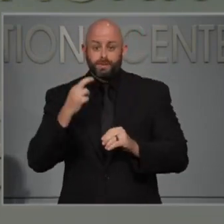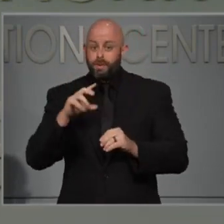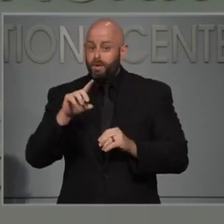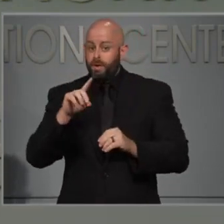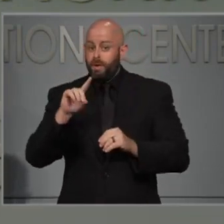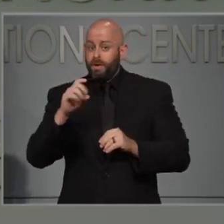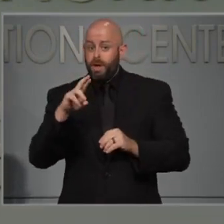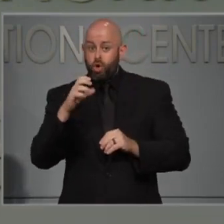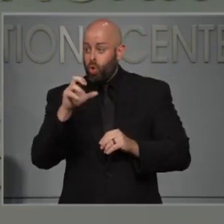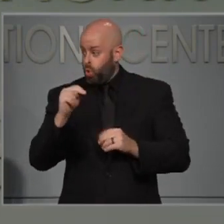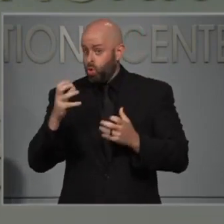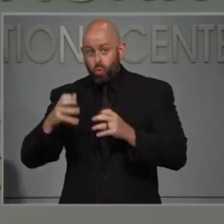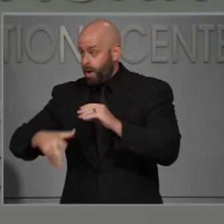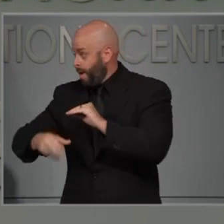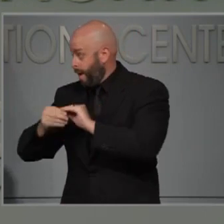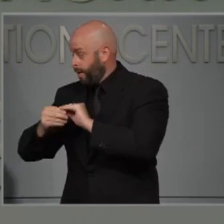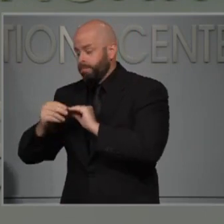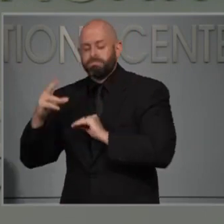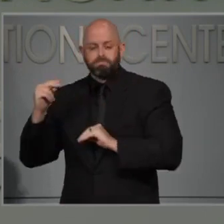Thank you. Thank you. question, please.